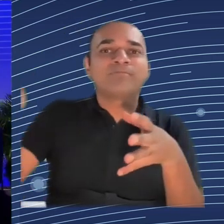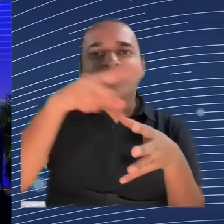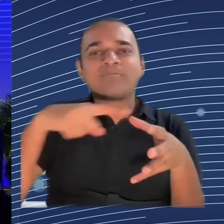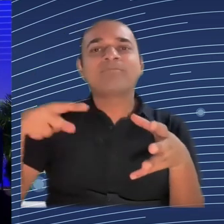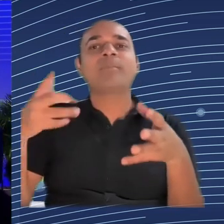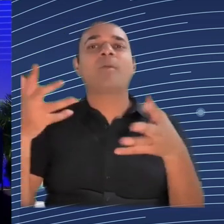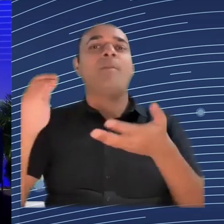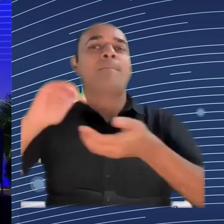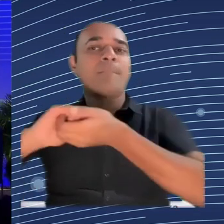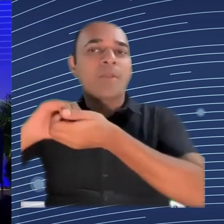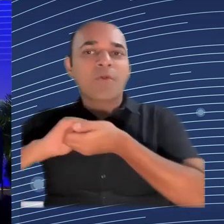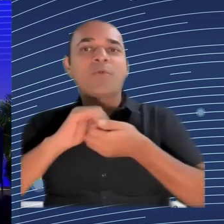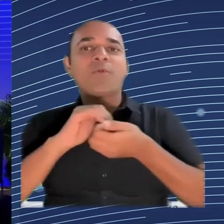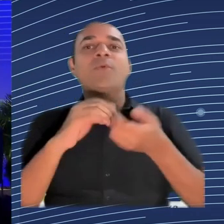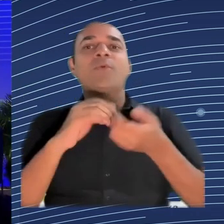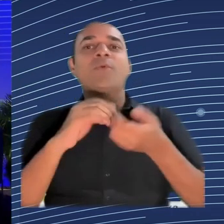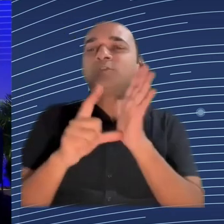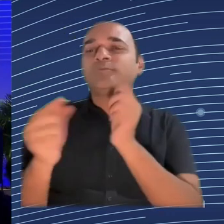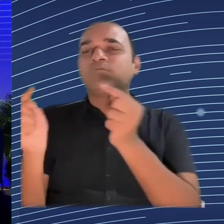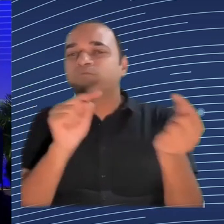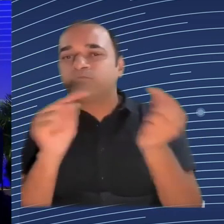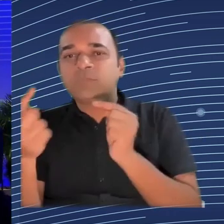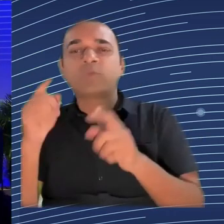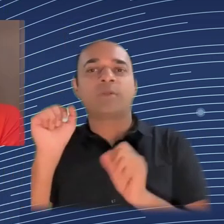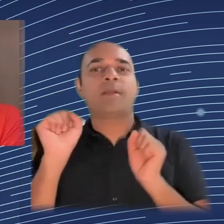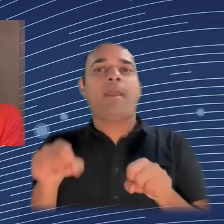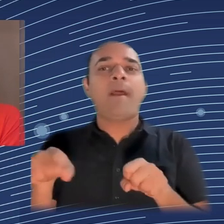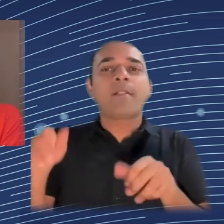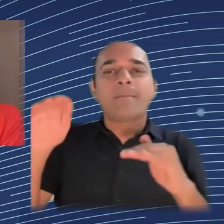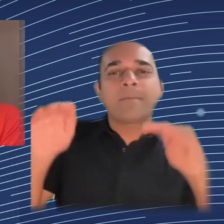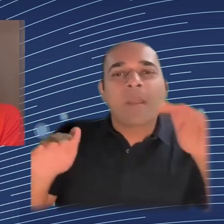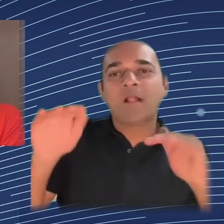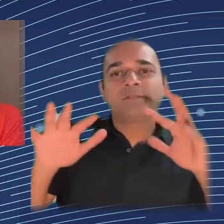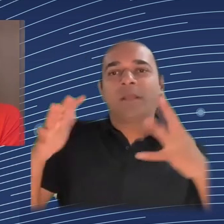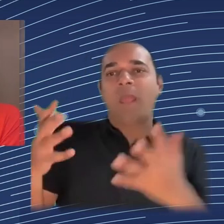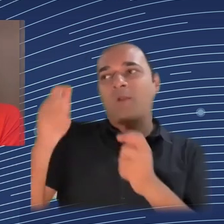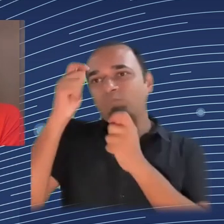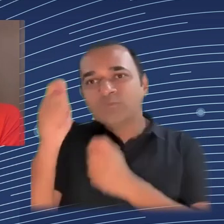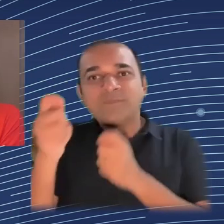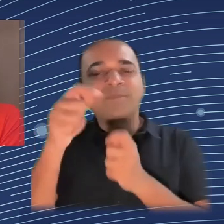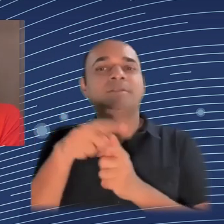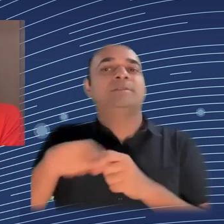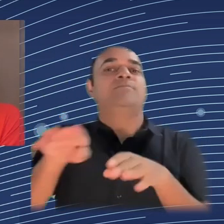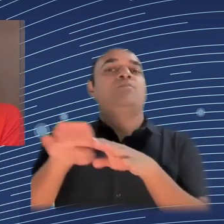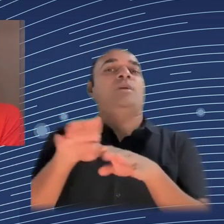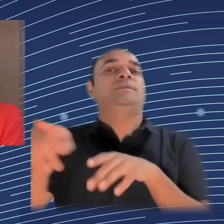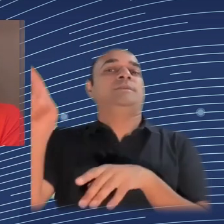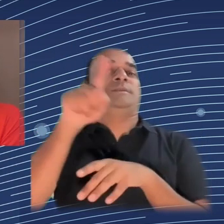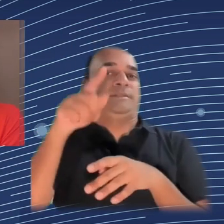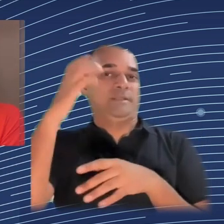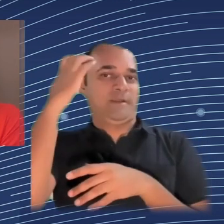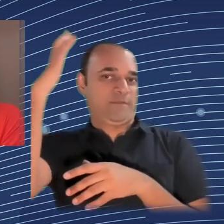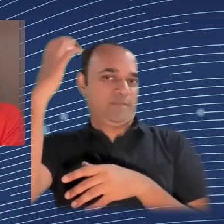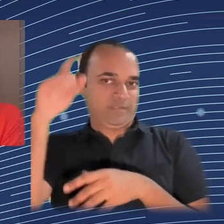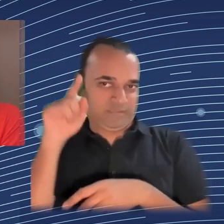be clear, because legislative debate was mentioned, just to be clear at the moment that there is, if you look at the commission work program, there is